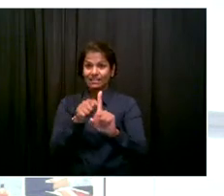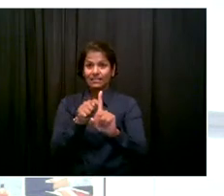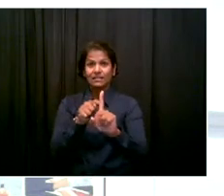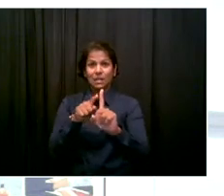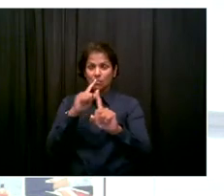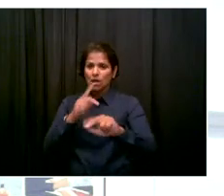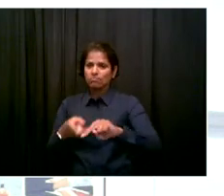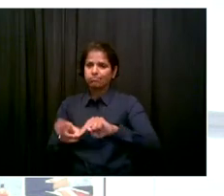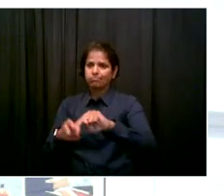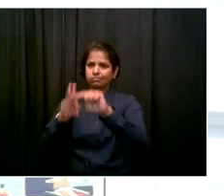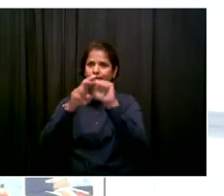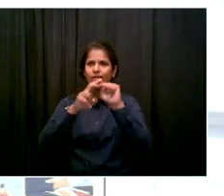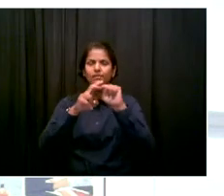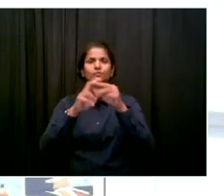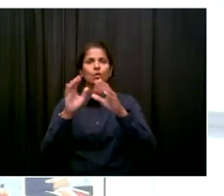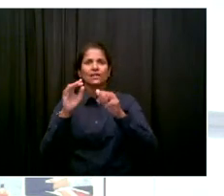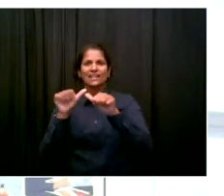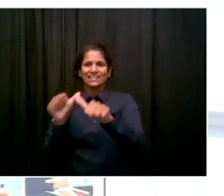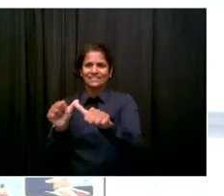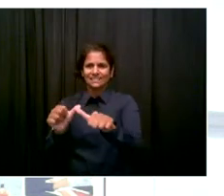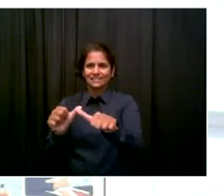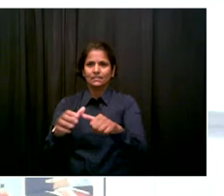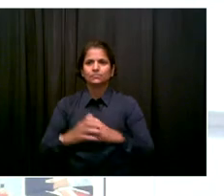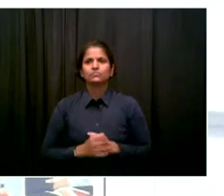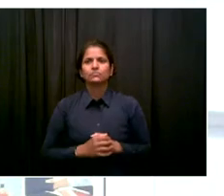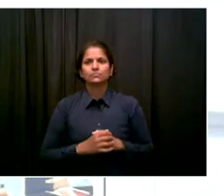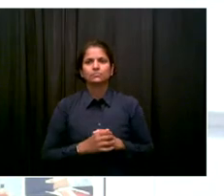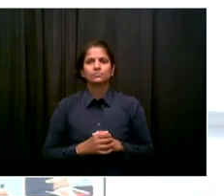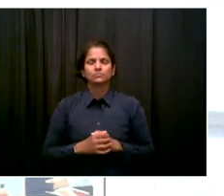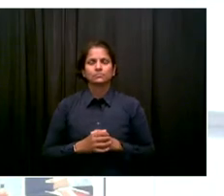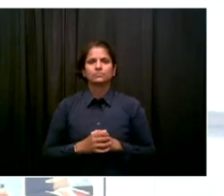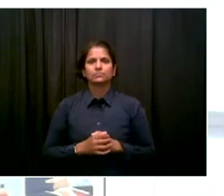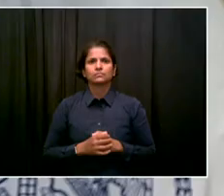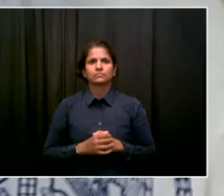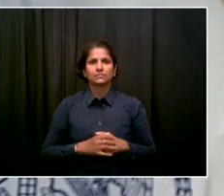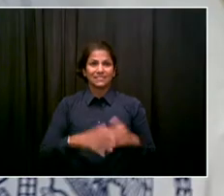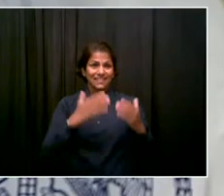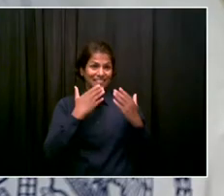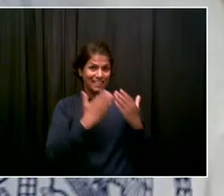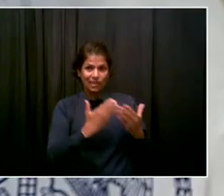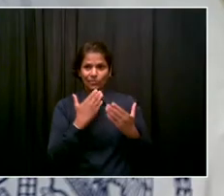people vaccinated as possible in the coming weeks. Thank you very much. Go ahead, Jenna.